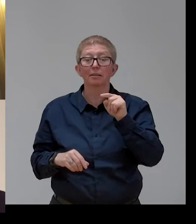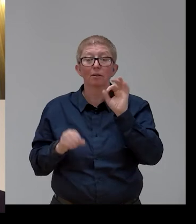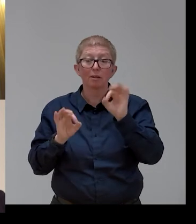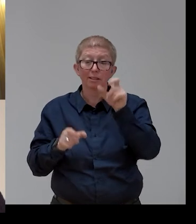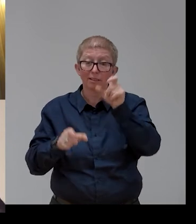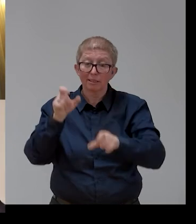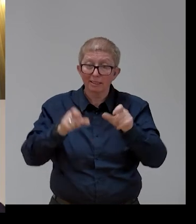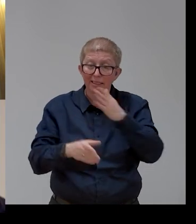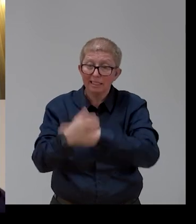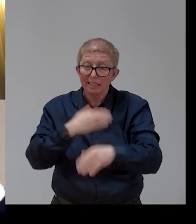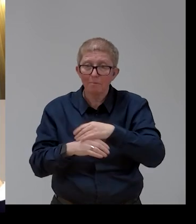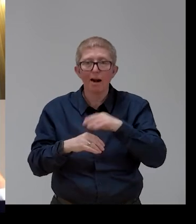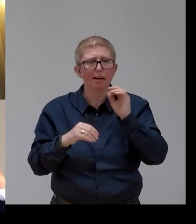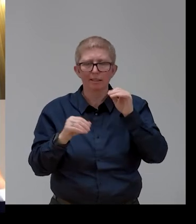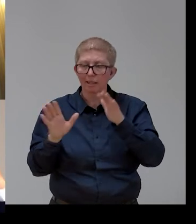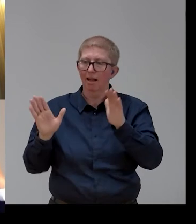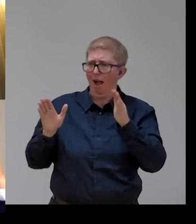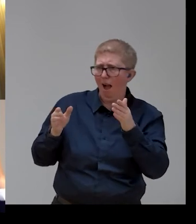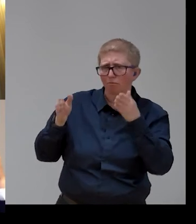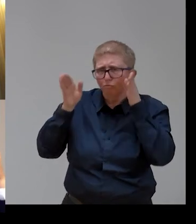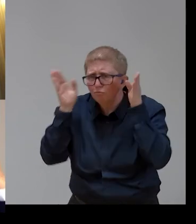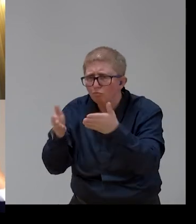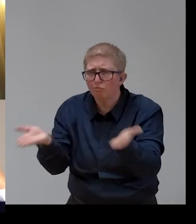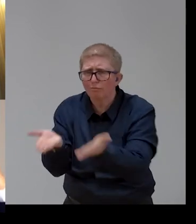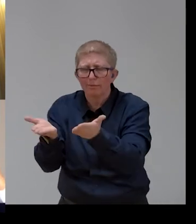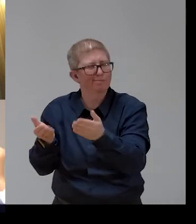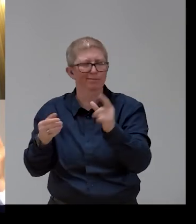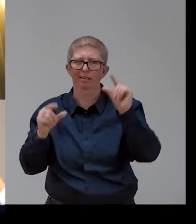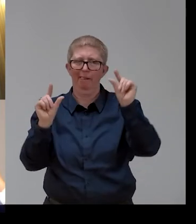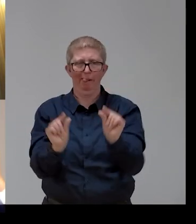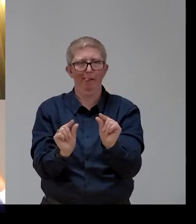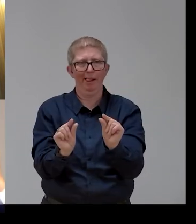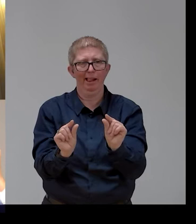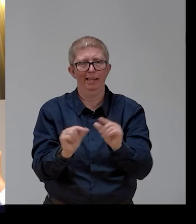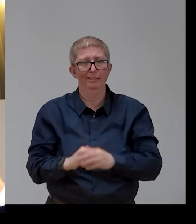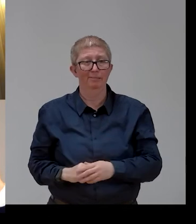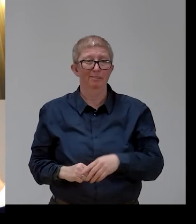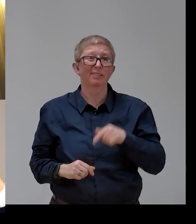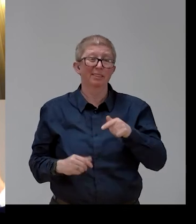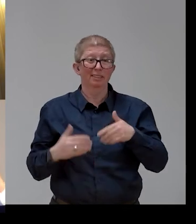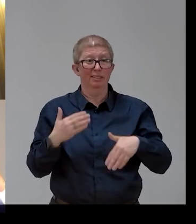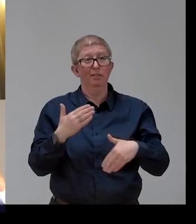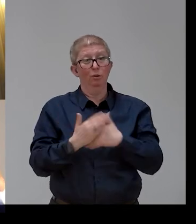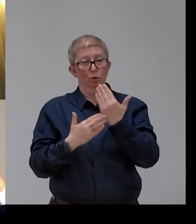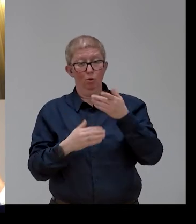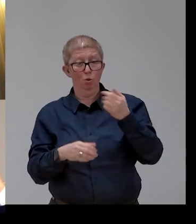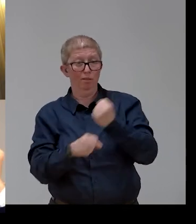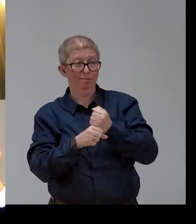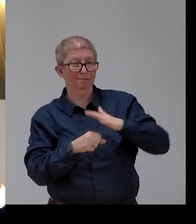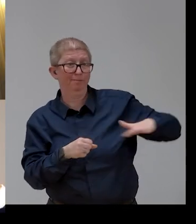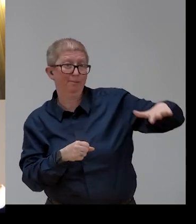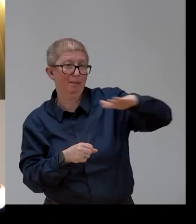in that area. So these new working environments add a disadvantage to the